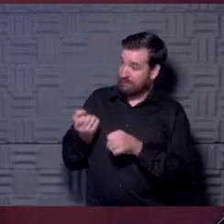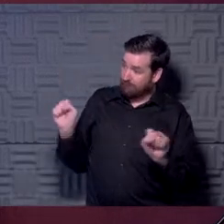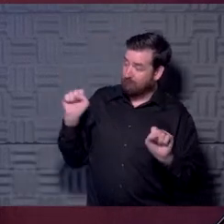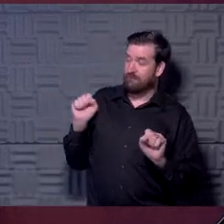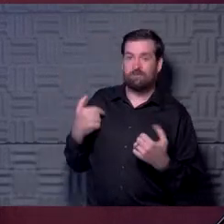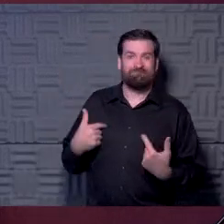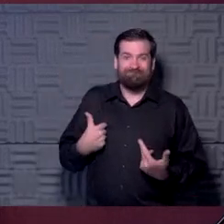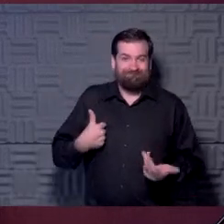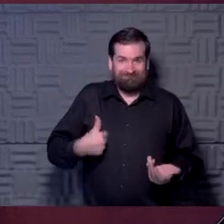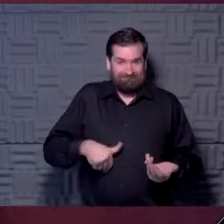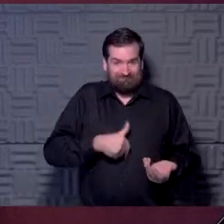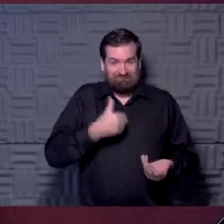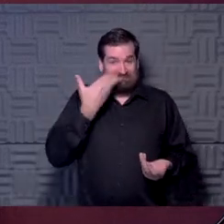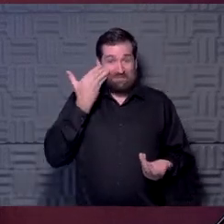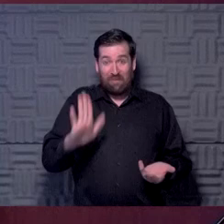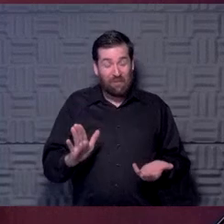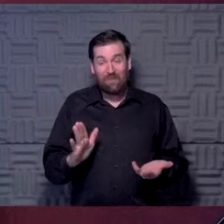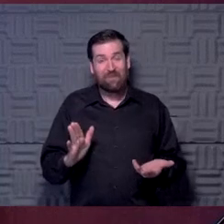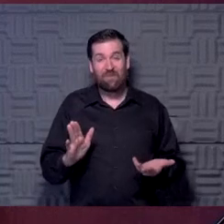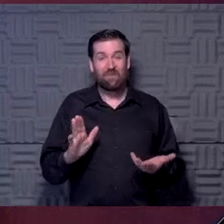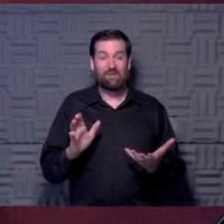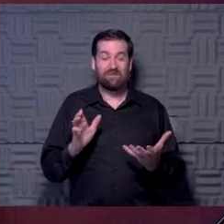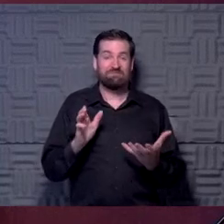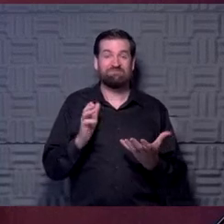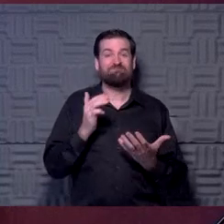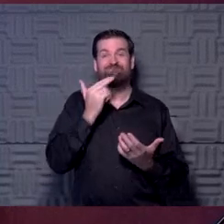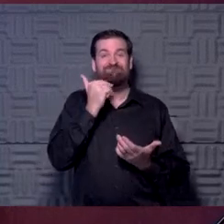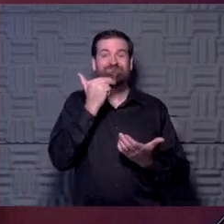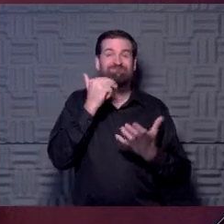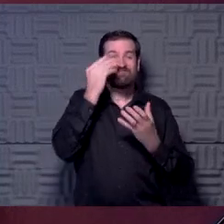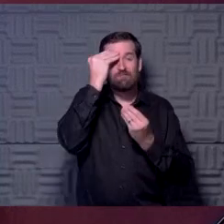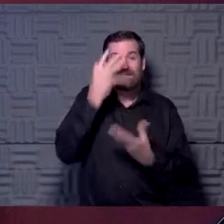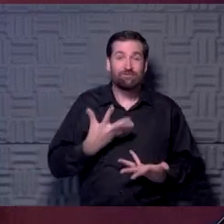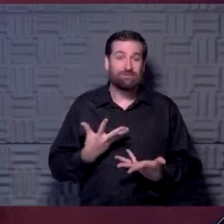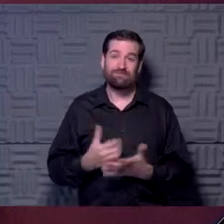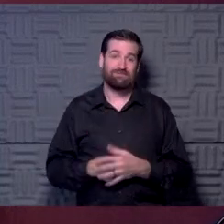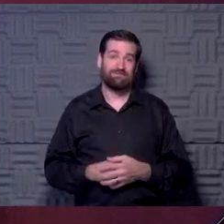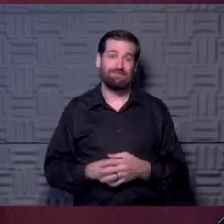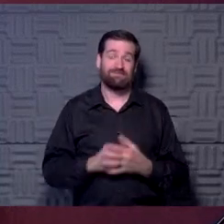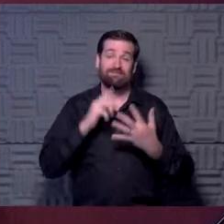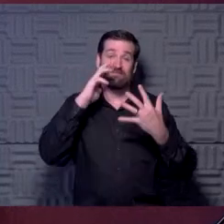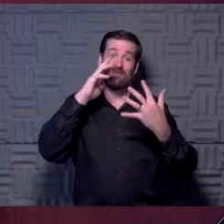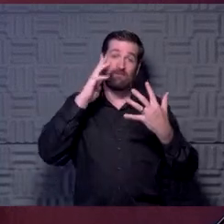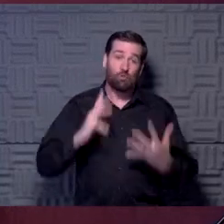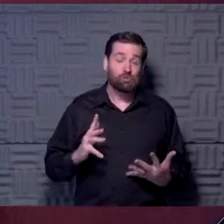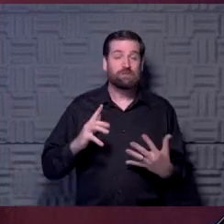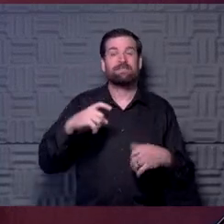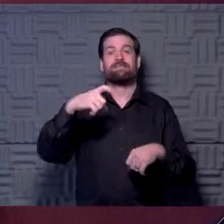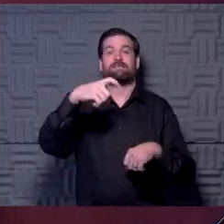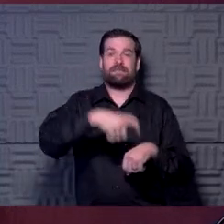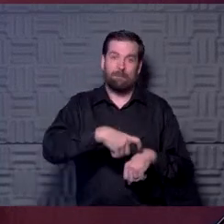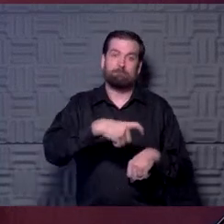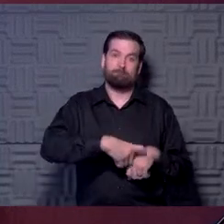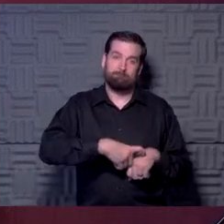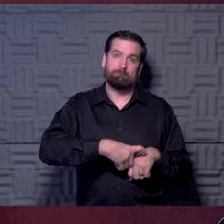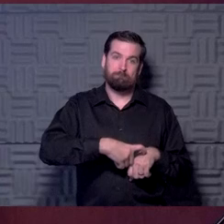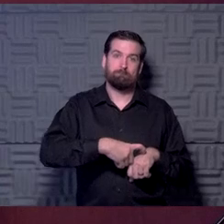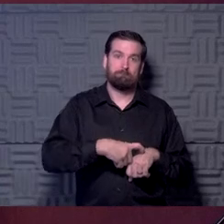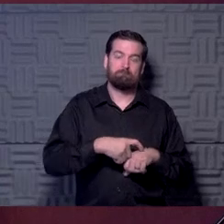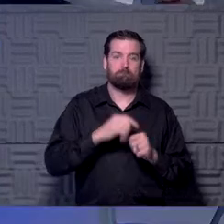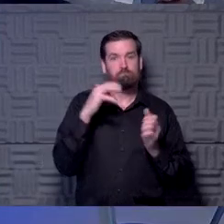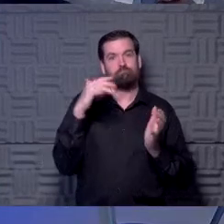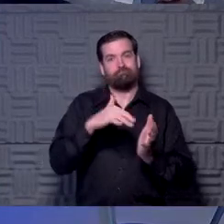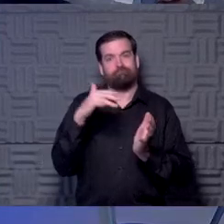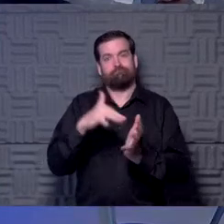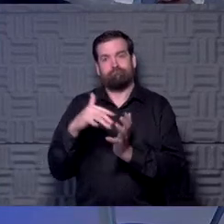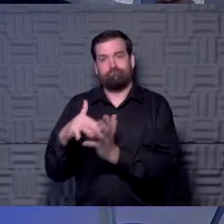don't know, because we we don't have a lot of information. And unfortunately, it's just going to be the tincture of time to get more information and to understand better.